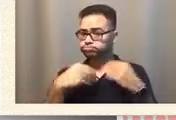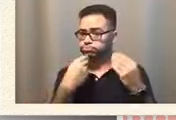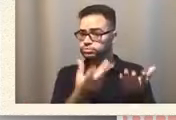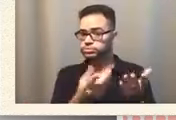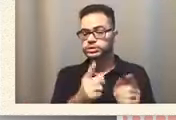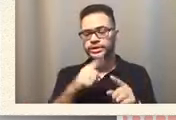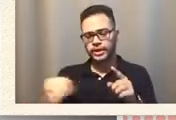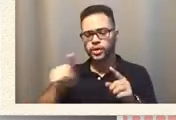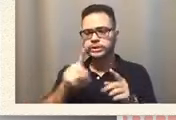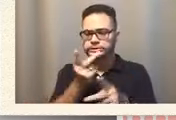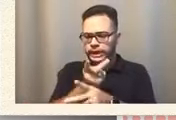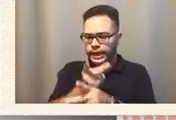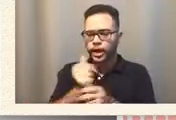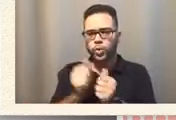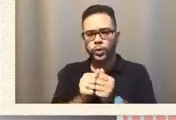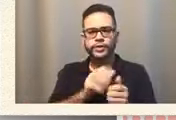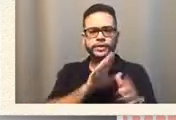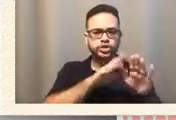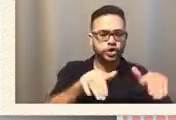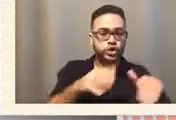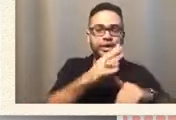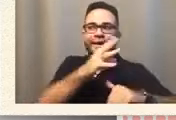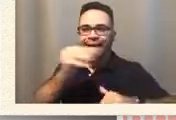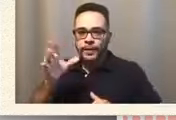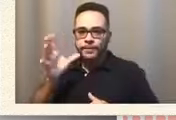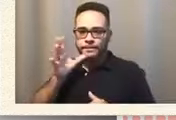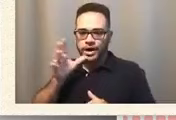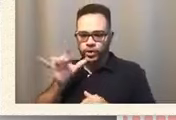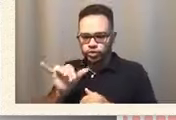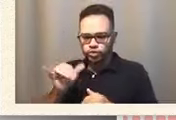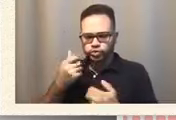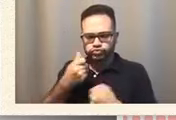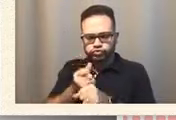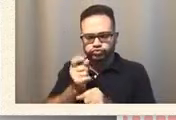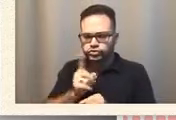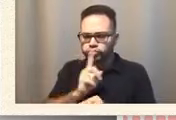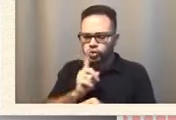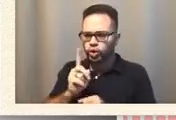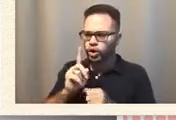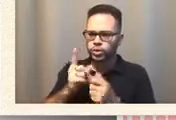to find out what it is that you do. How are you doing?